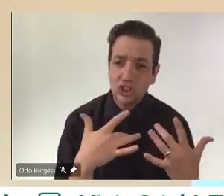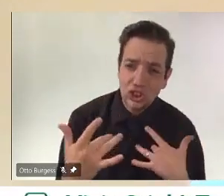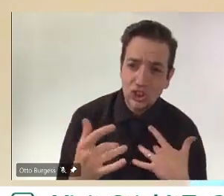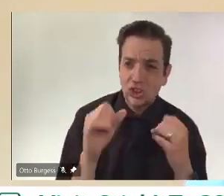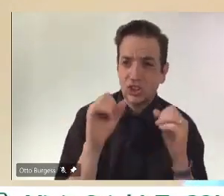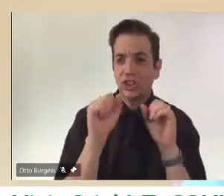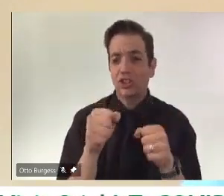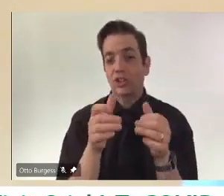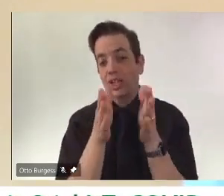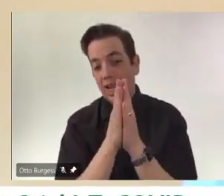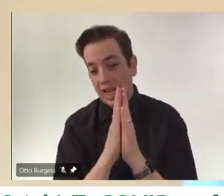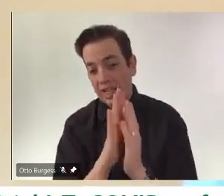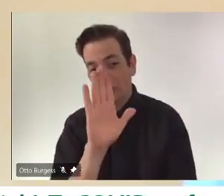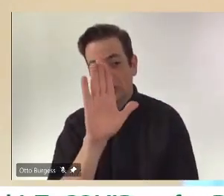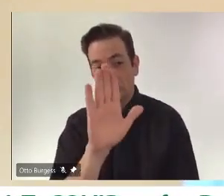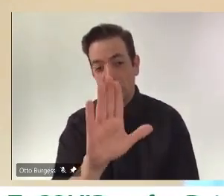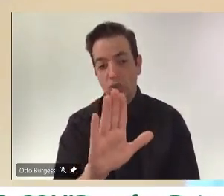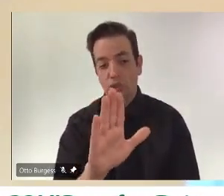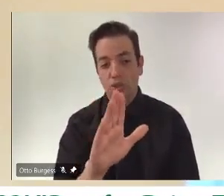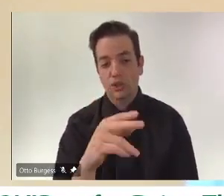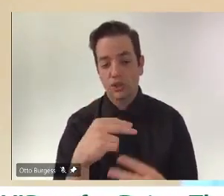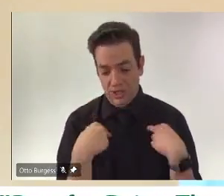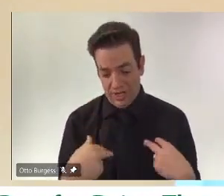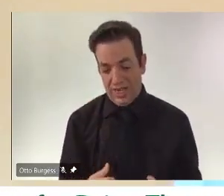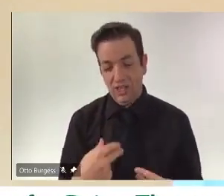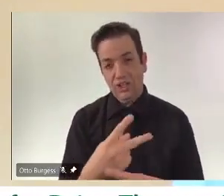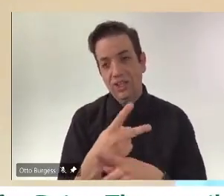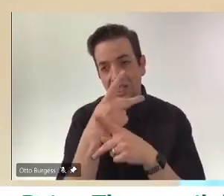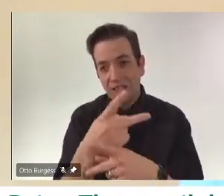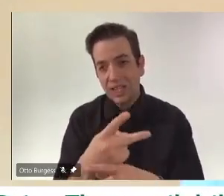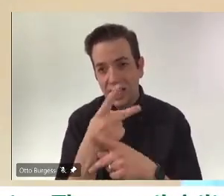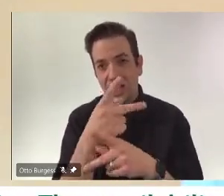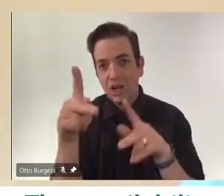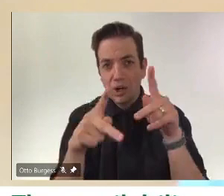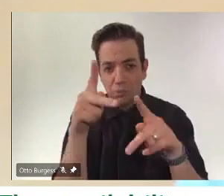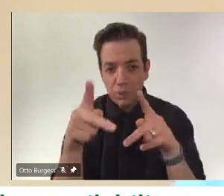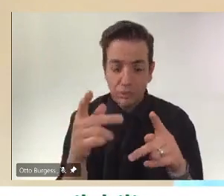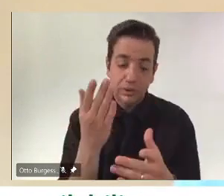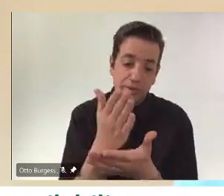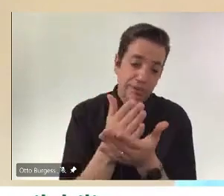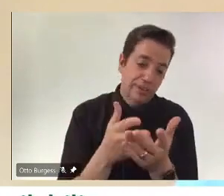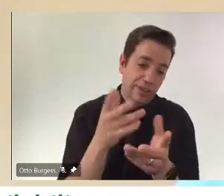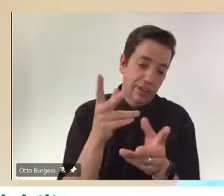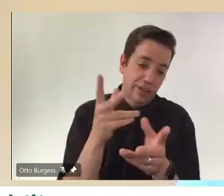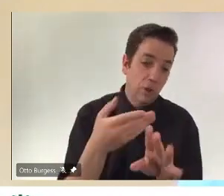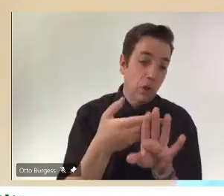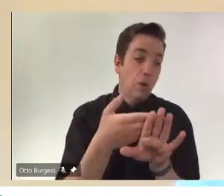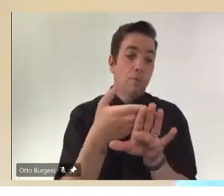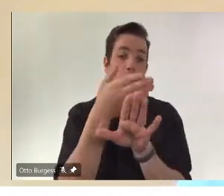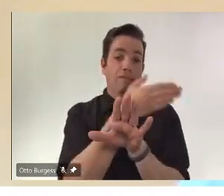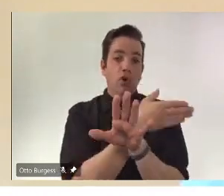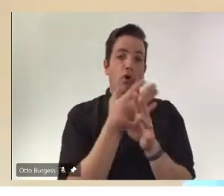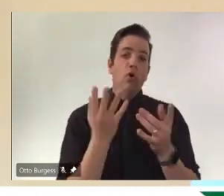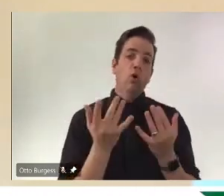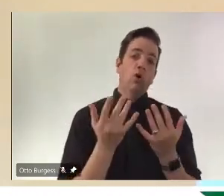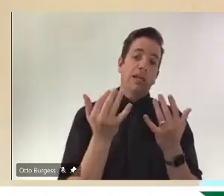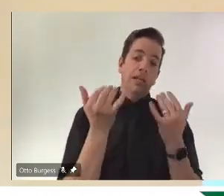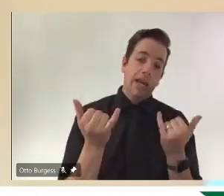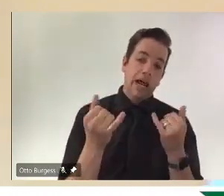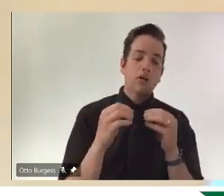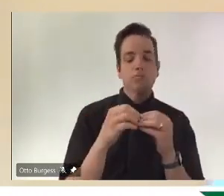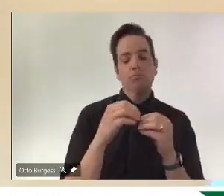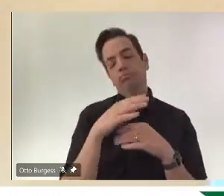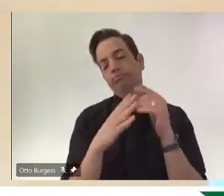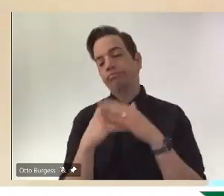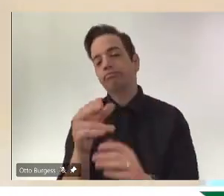people who were hesitant initially wanted to wait a bit, are getting vaccinated. And we're seeing that even now, because once